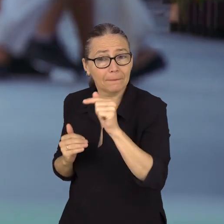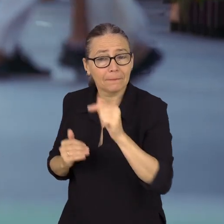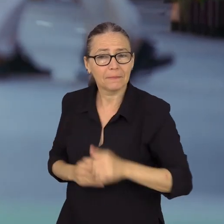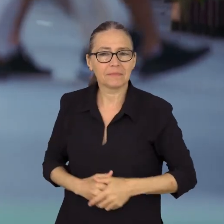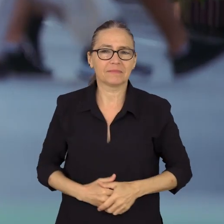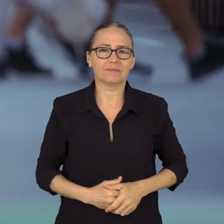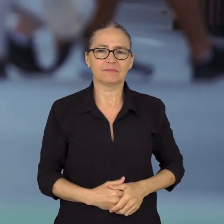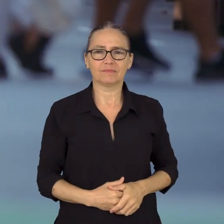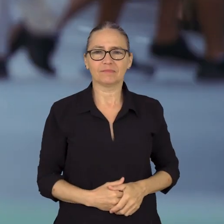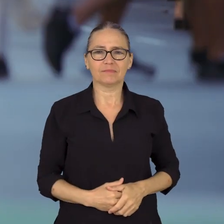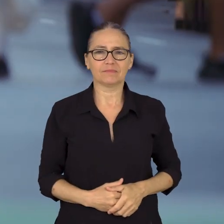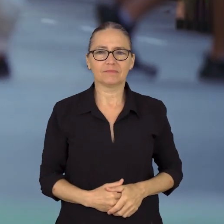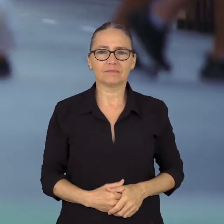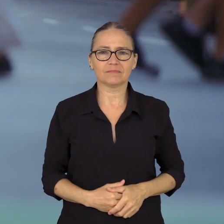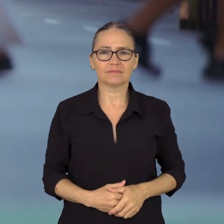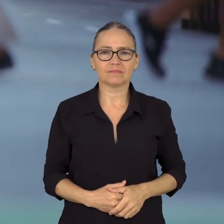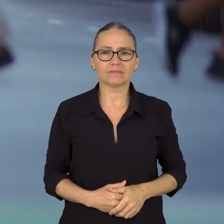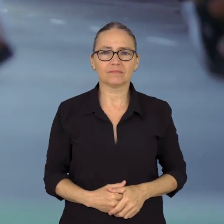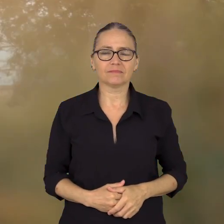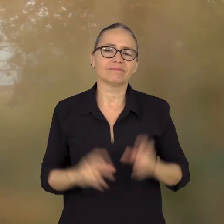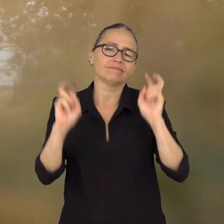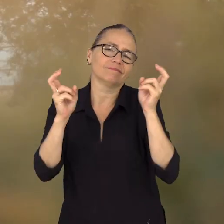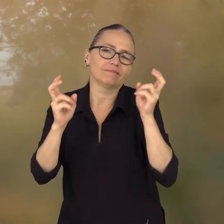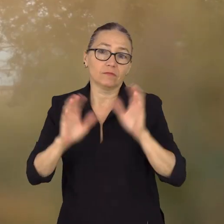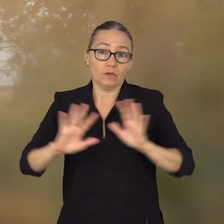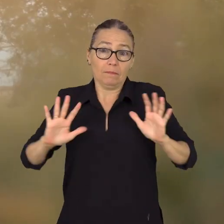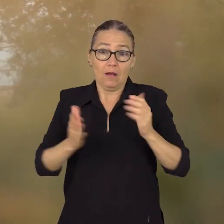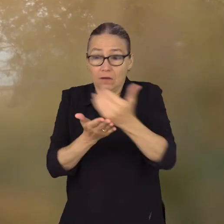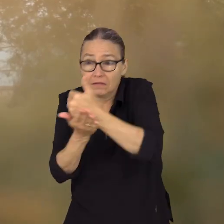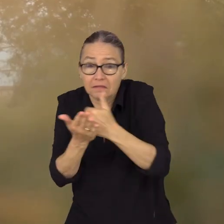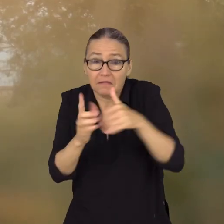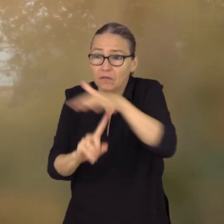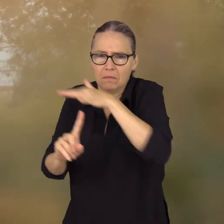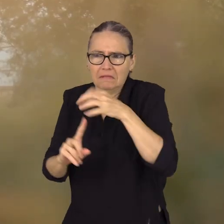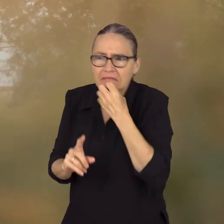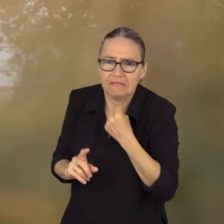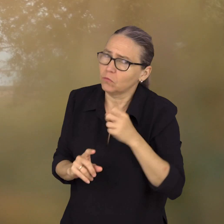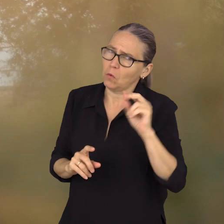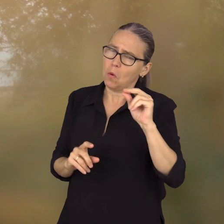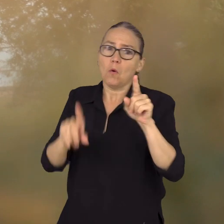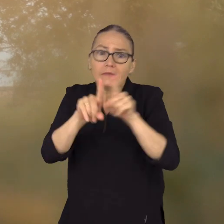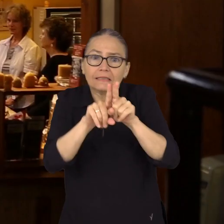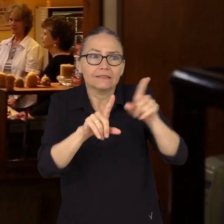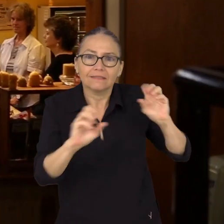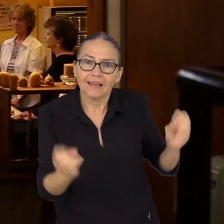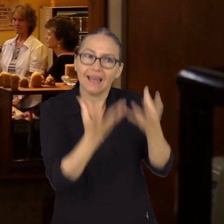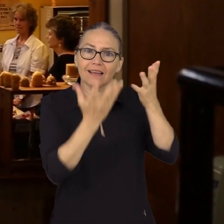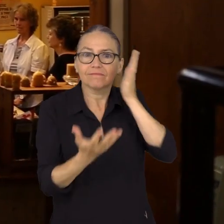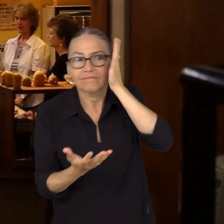into the sustainability. So it's not only about preserving the environment. It's also about